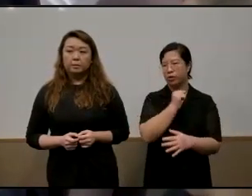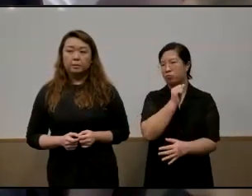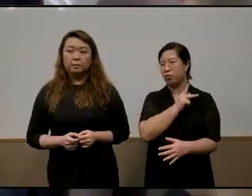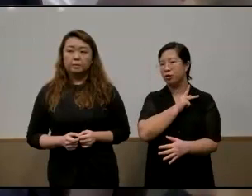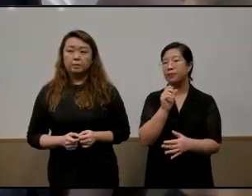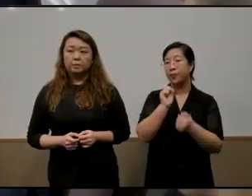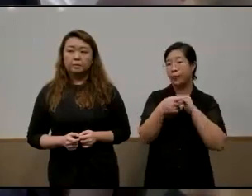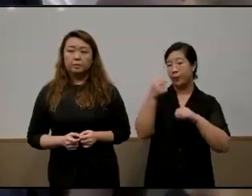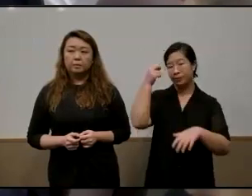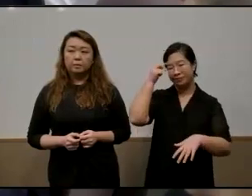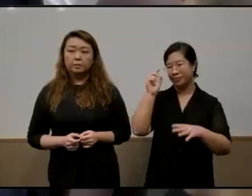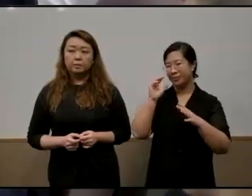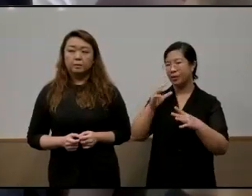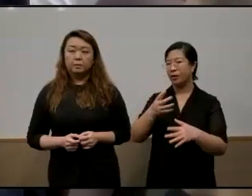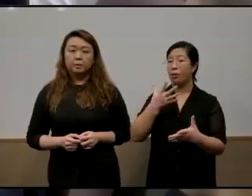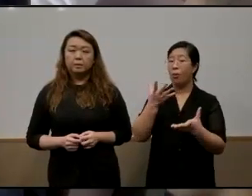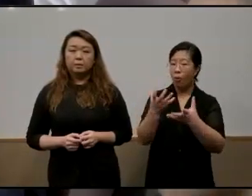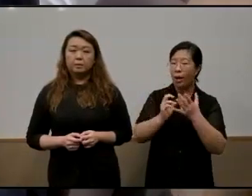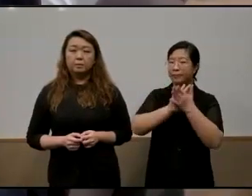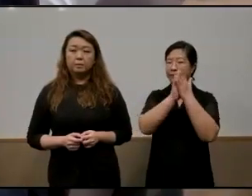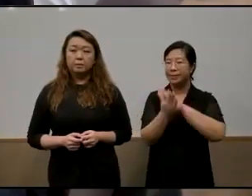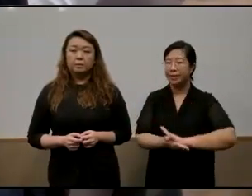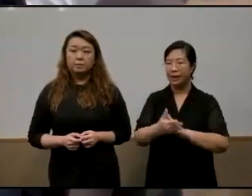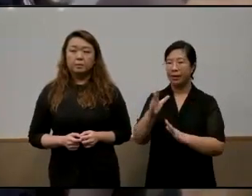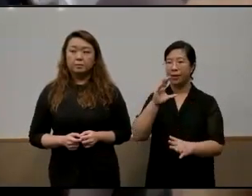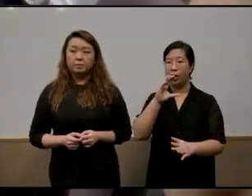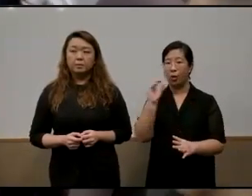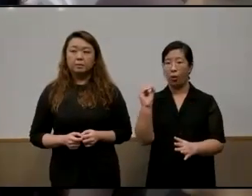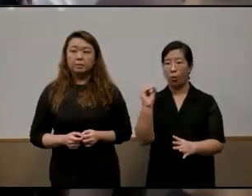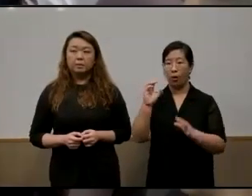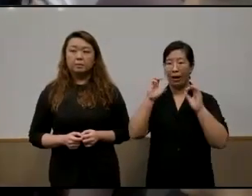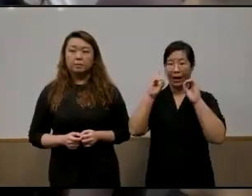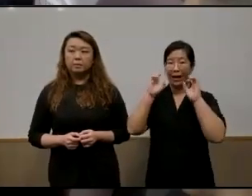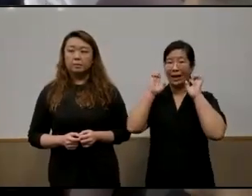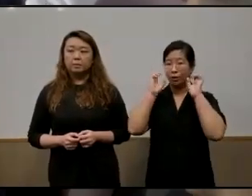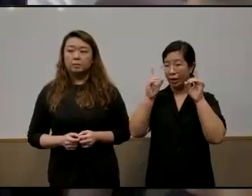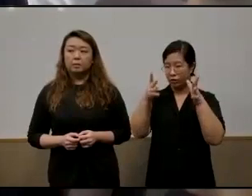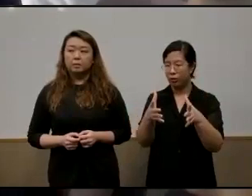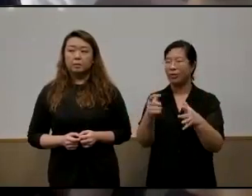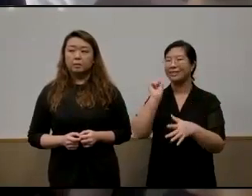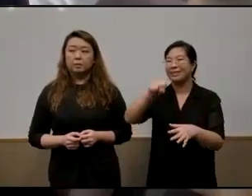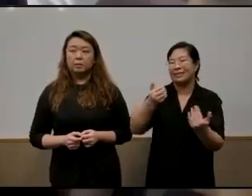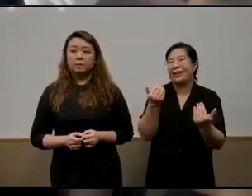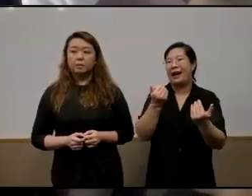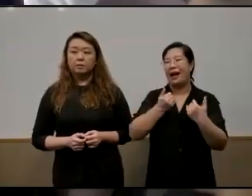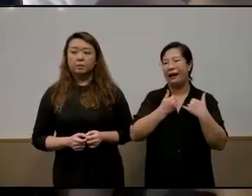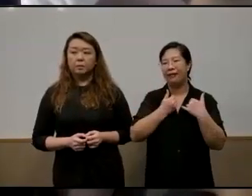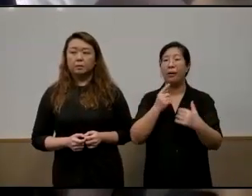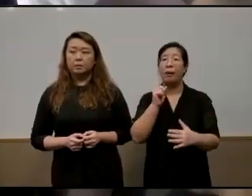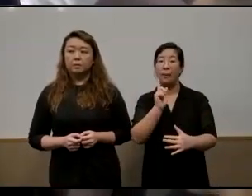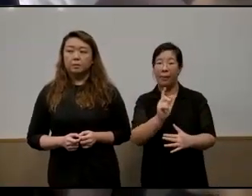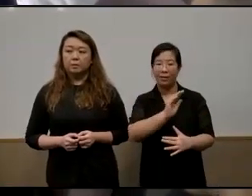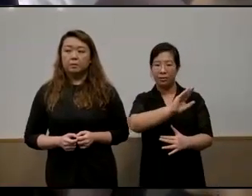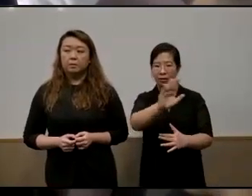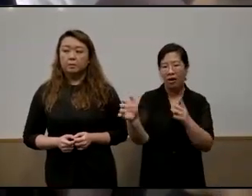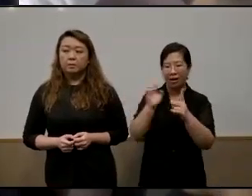say like the desire to be a co-educator like i saw in my data but whether the kind of structures and conditions that they live in allow that to